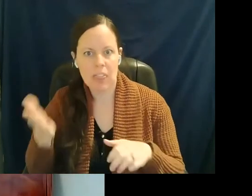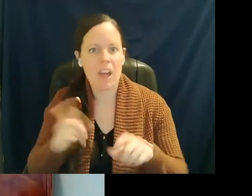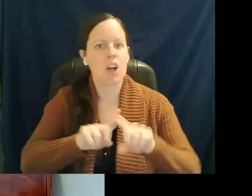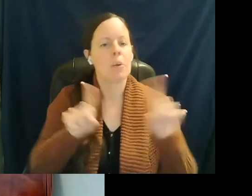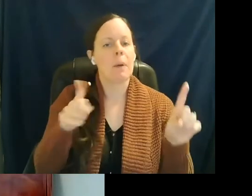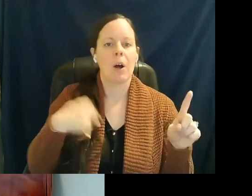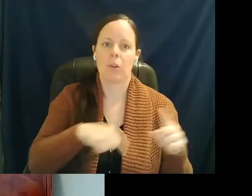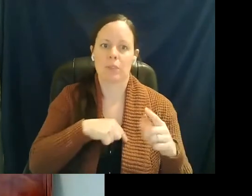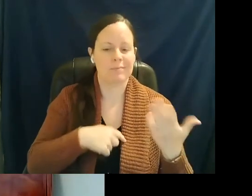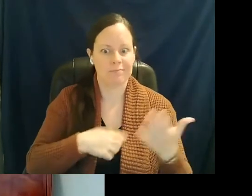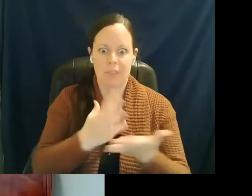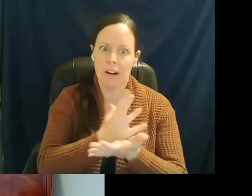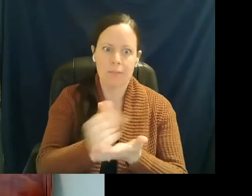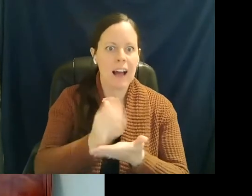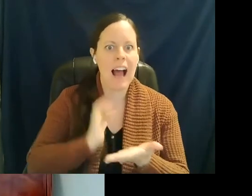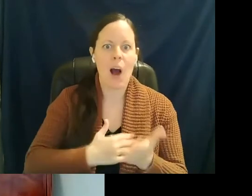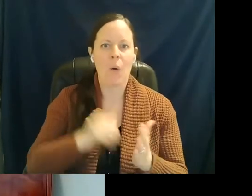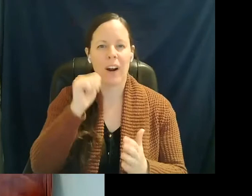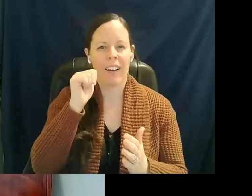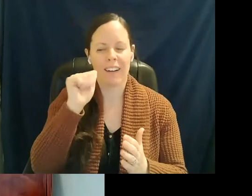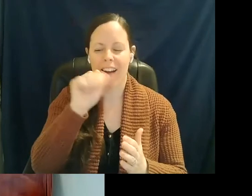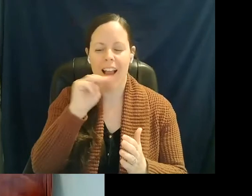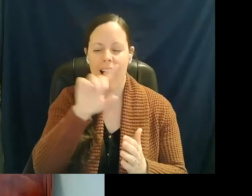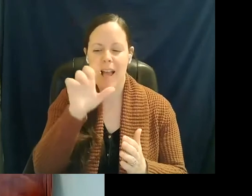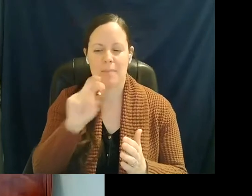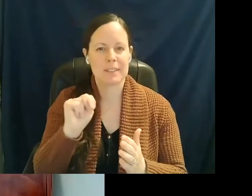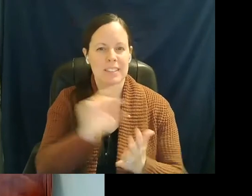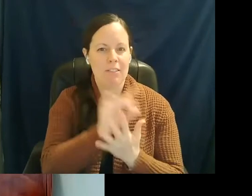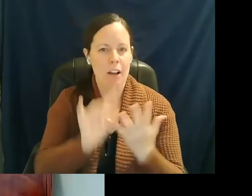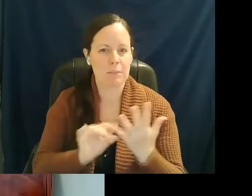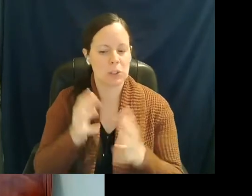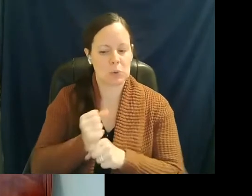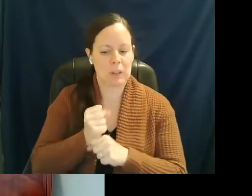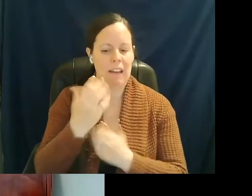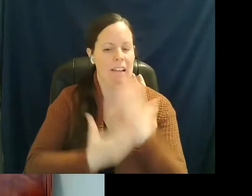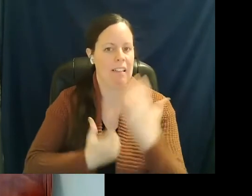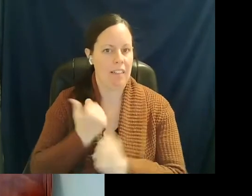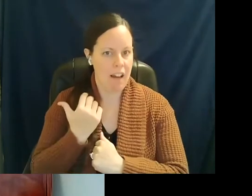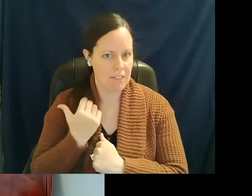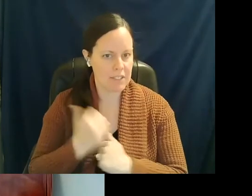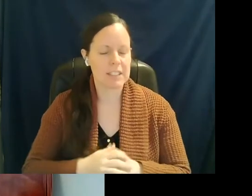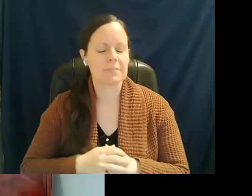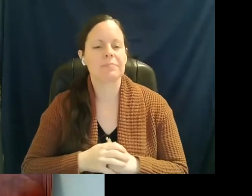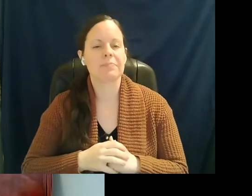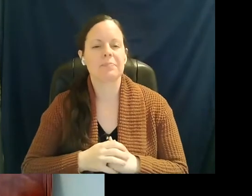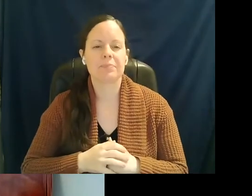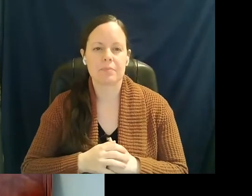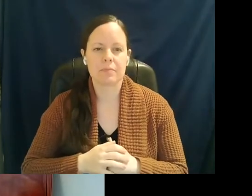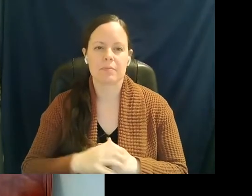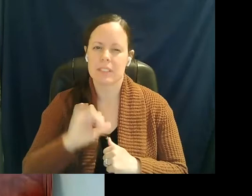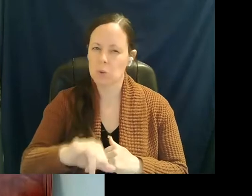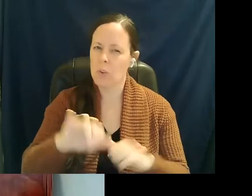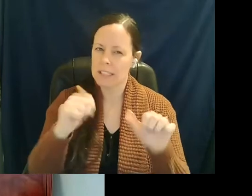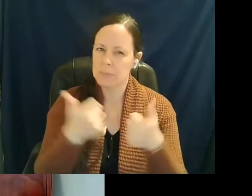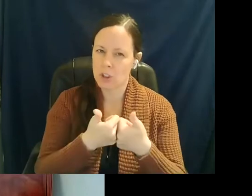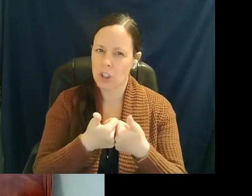maxed out our Amazon account here at the fire department just to get gloves. So it's been, it's been a, it's been tricky that way